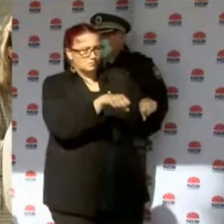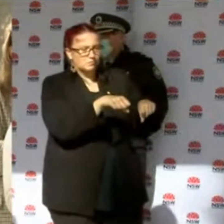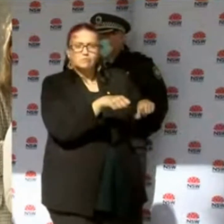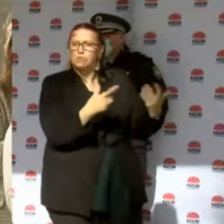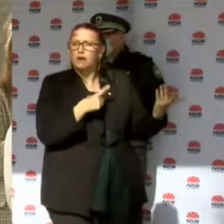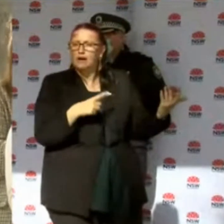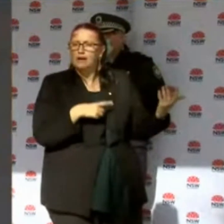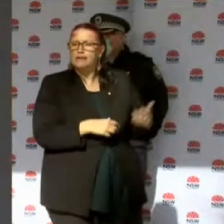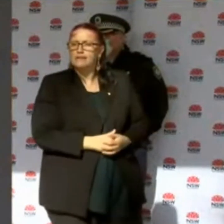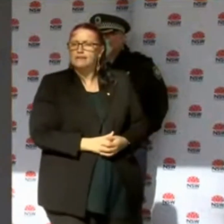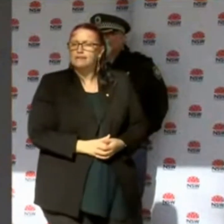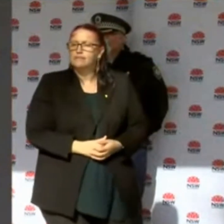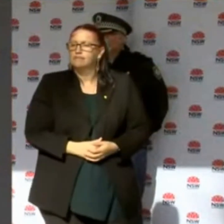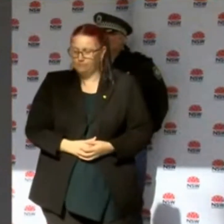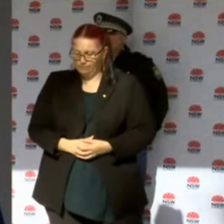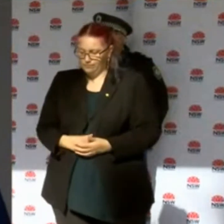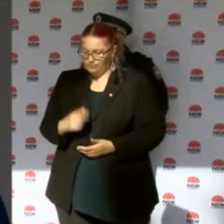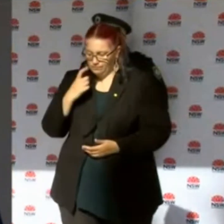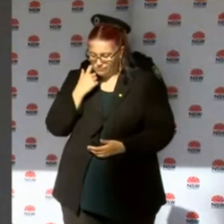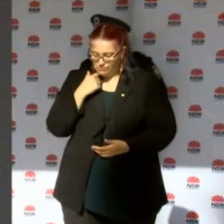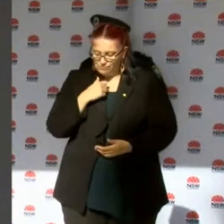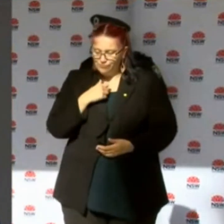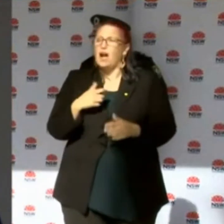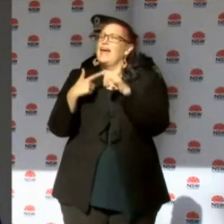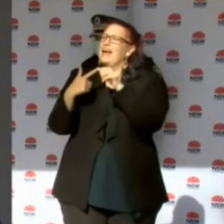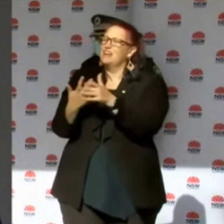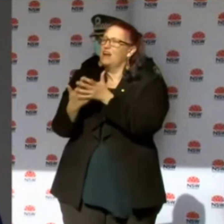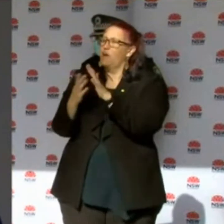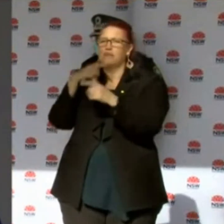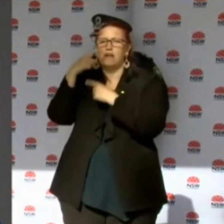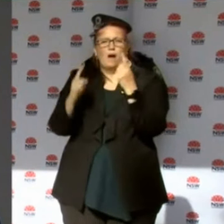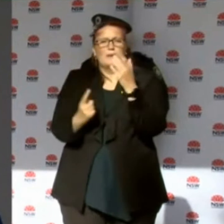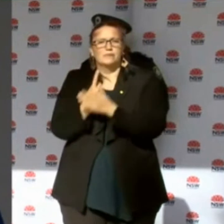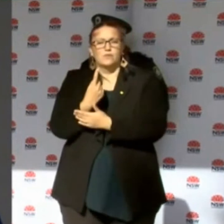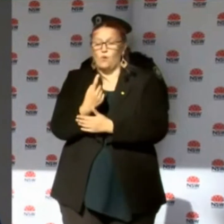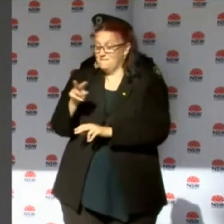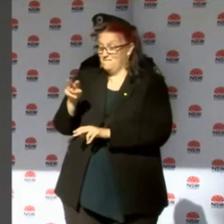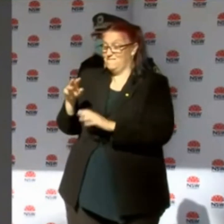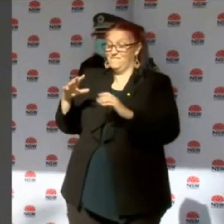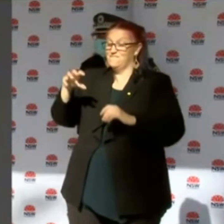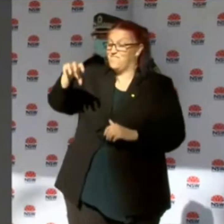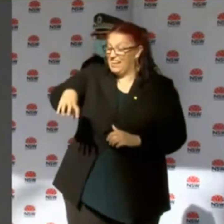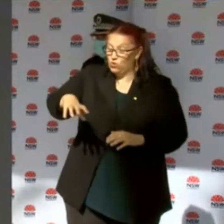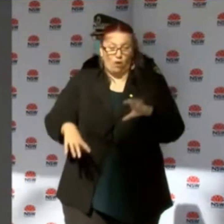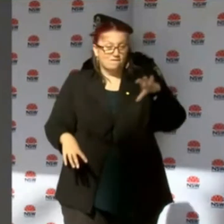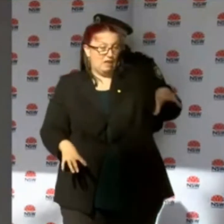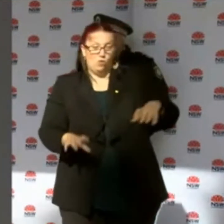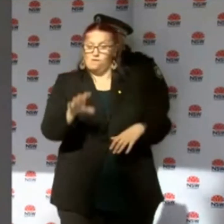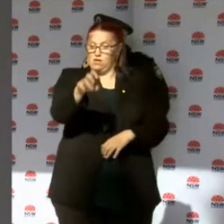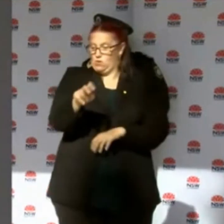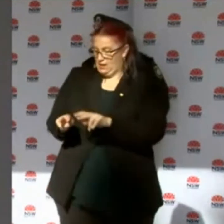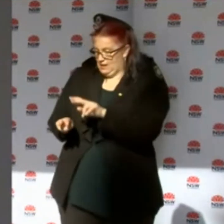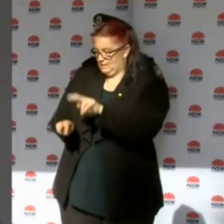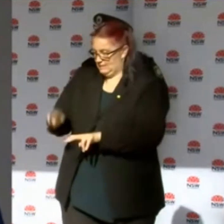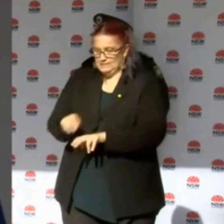So, let's talk about the general process we do. So, what we do is we assess each venue. So, not any venue is the same. It's the